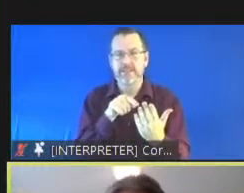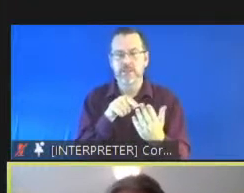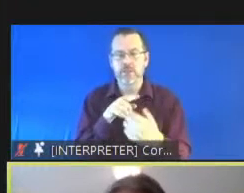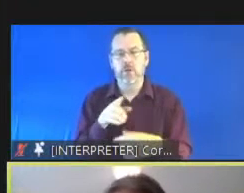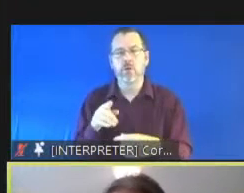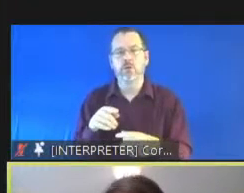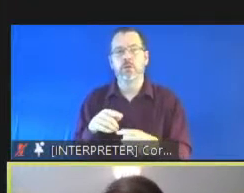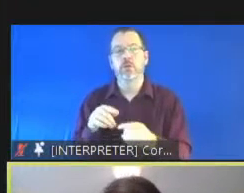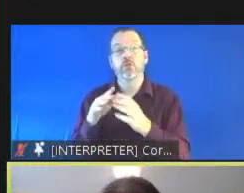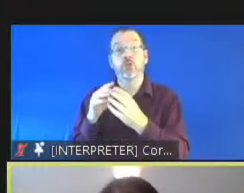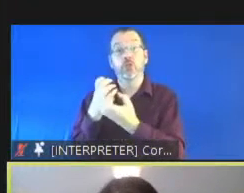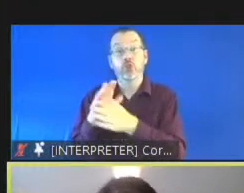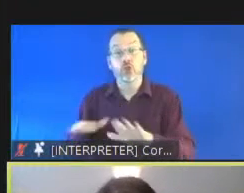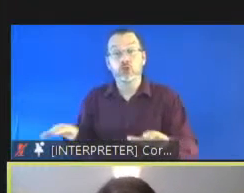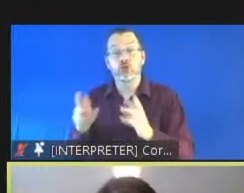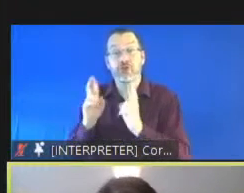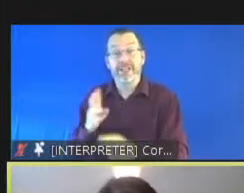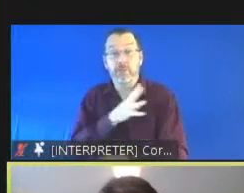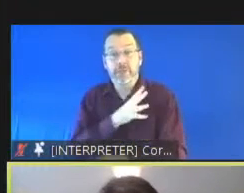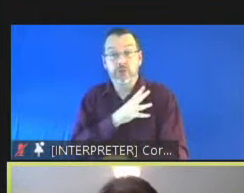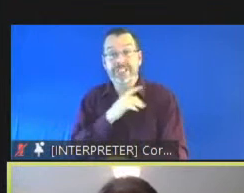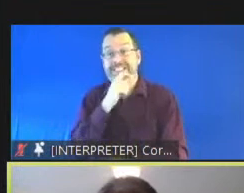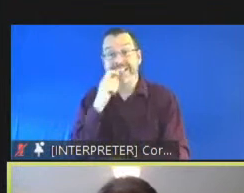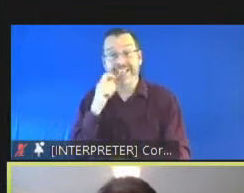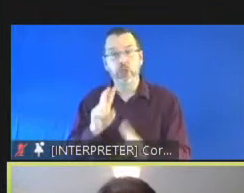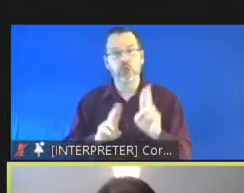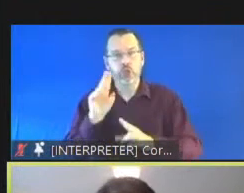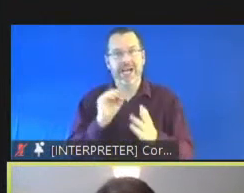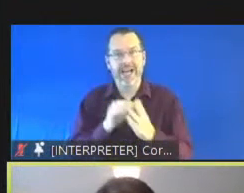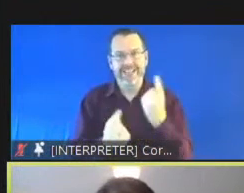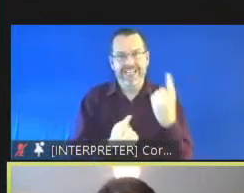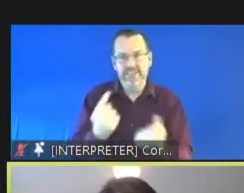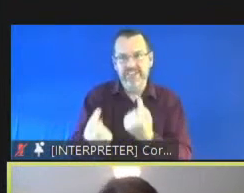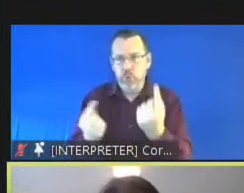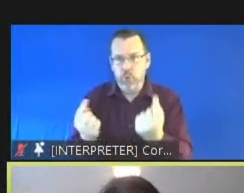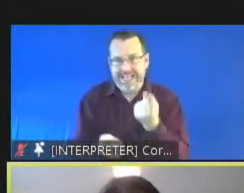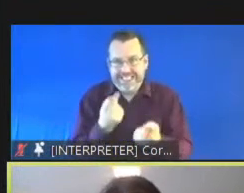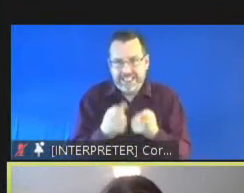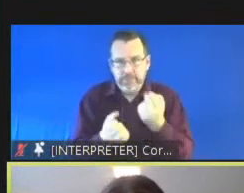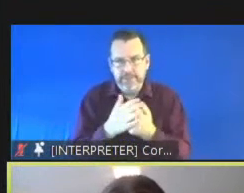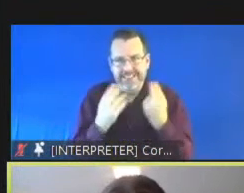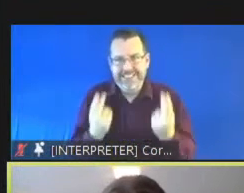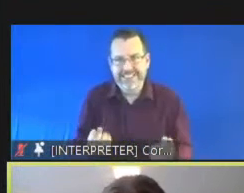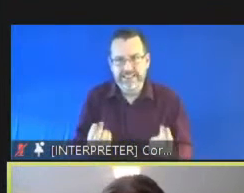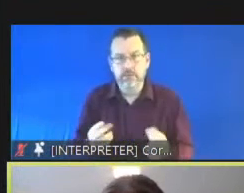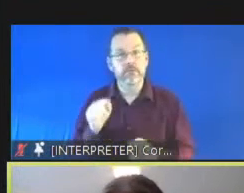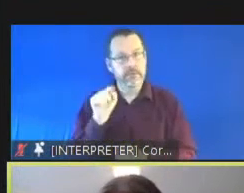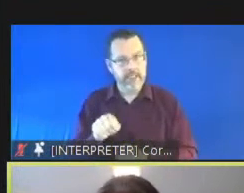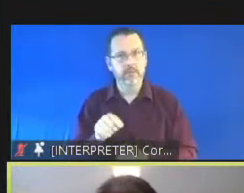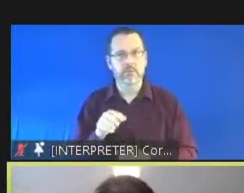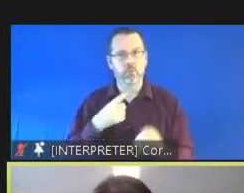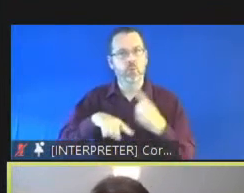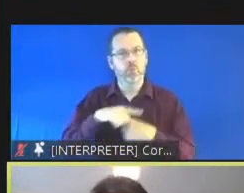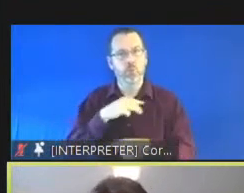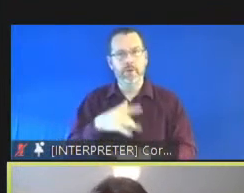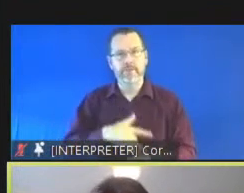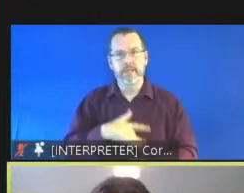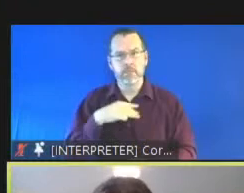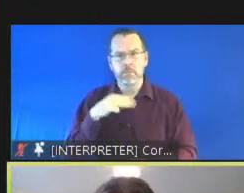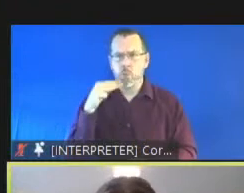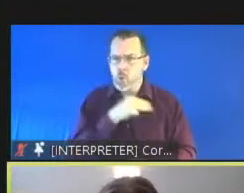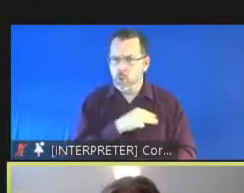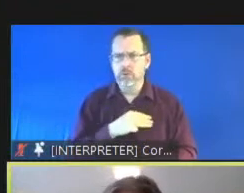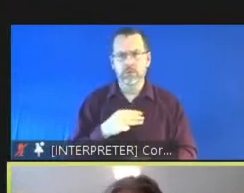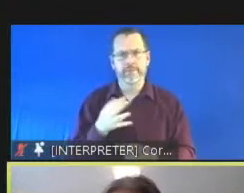an individual assessment of need and that's something that we take very seriously in in application of these